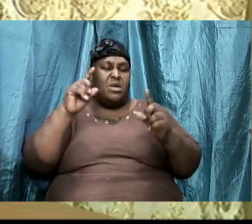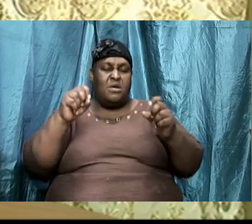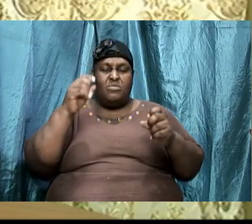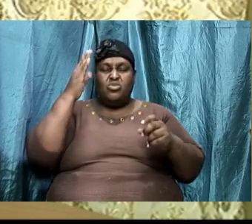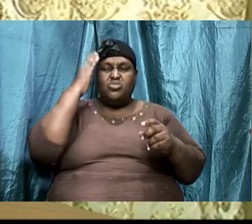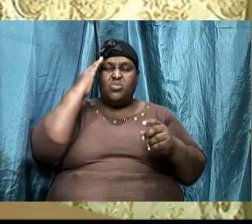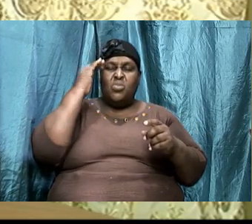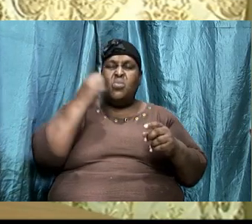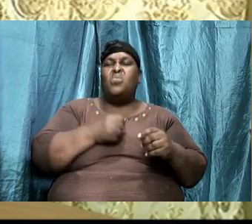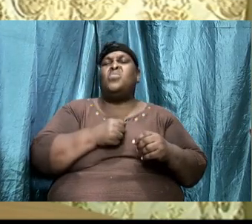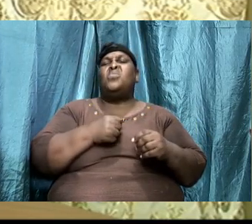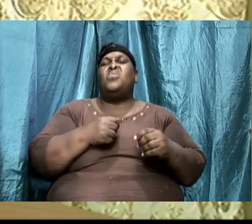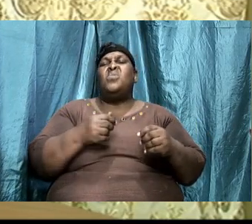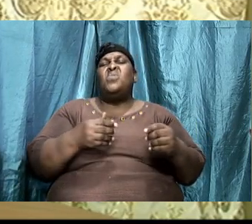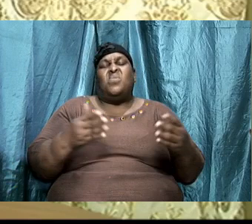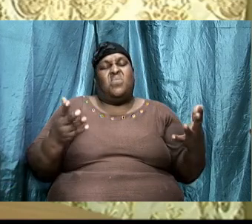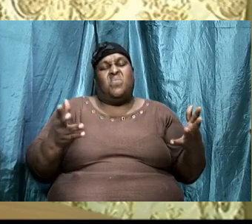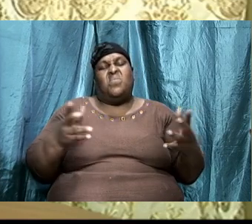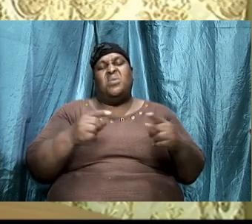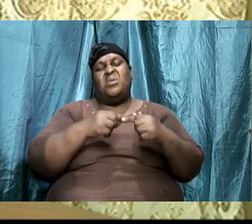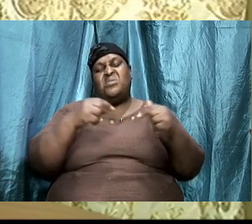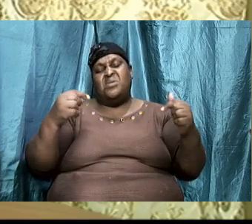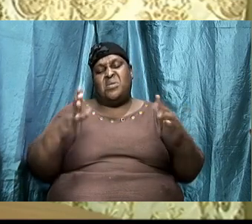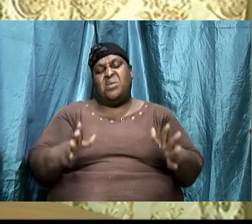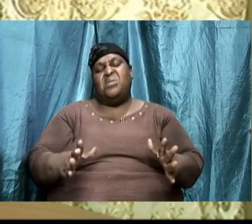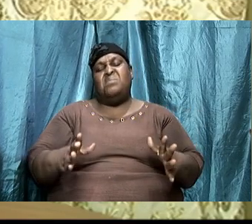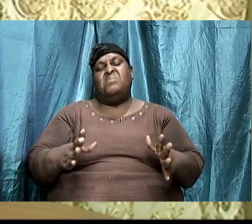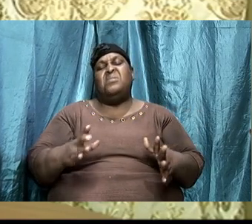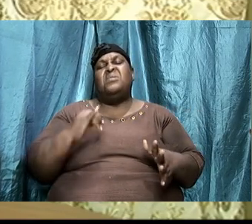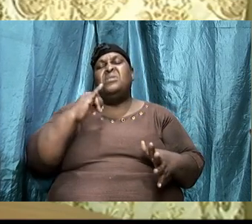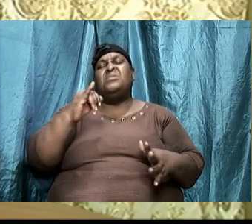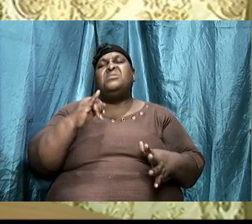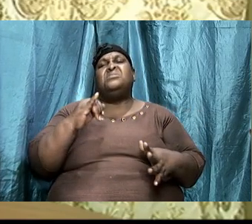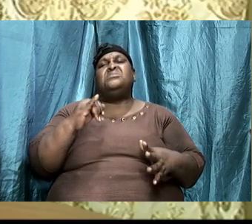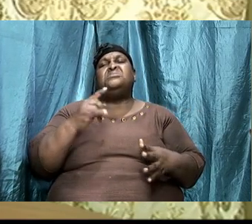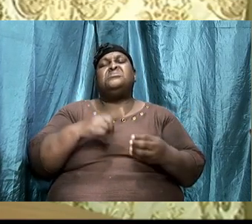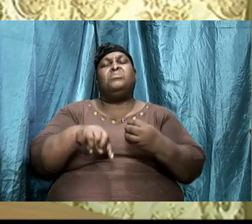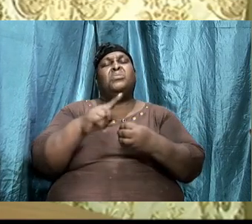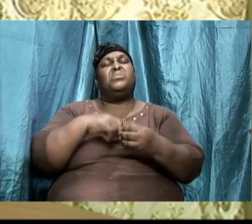and do, you know, what it is that God would have us to do.